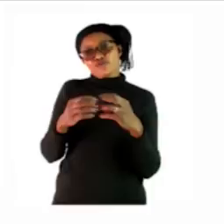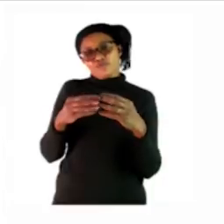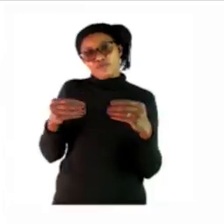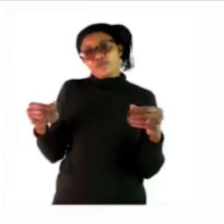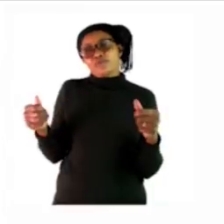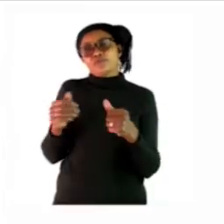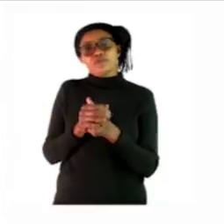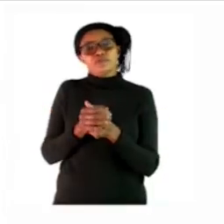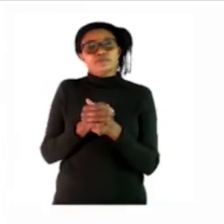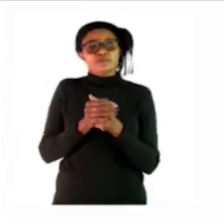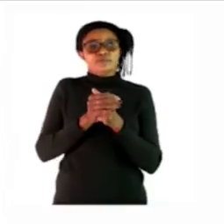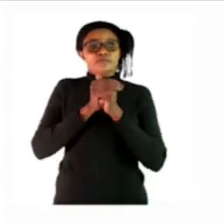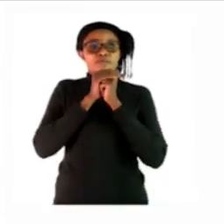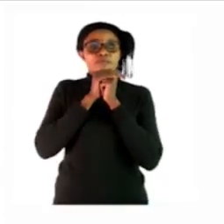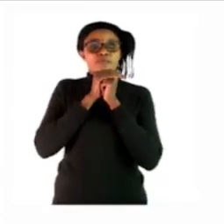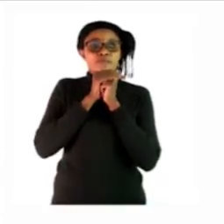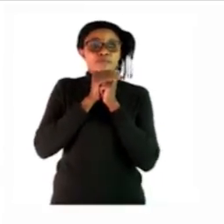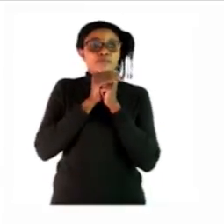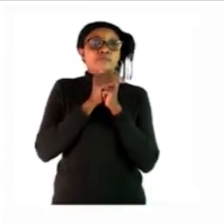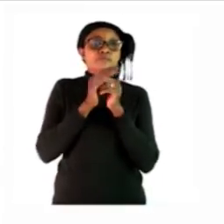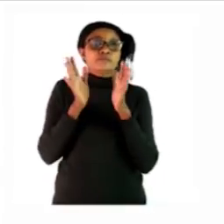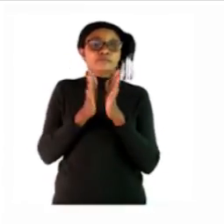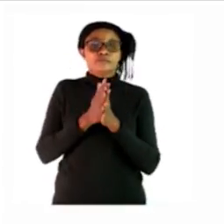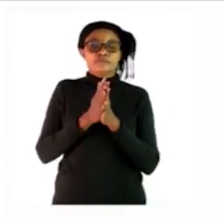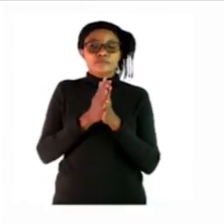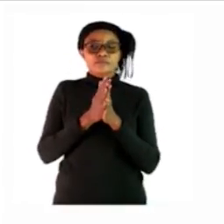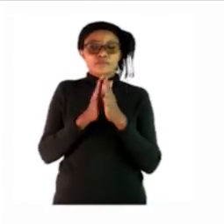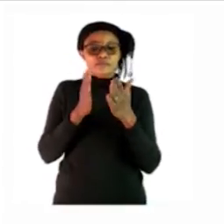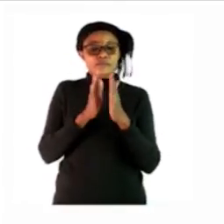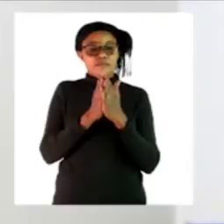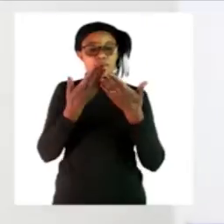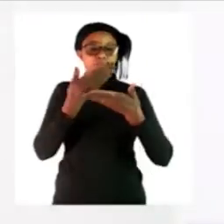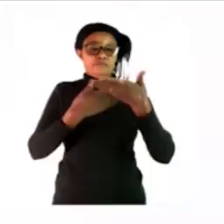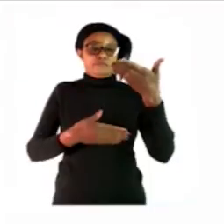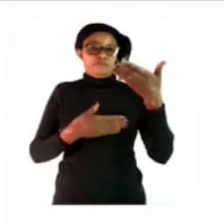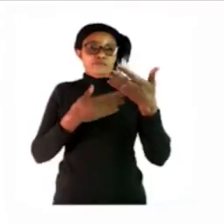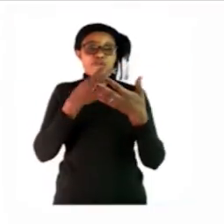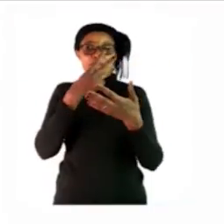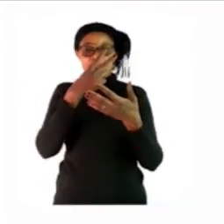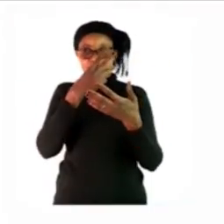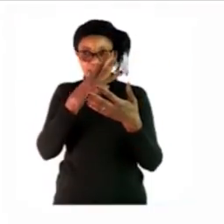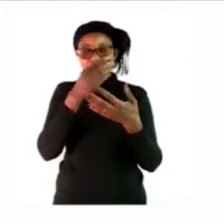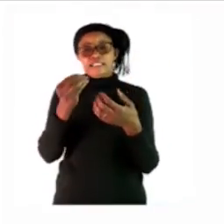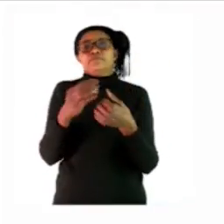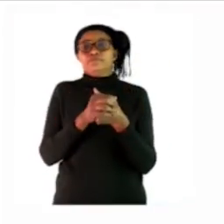let's go over to our next page page 30